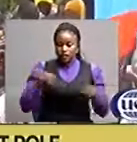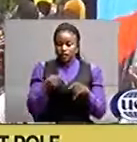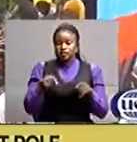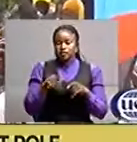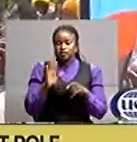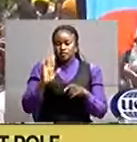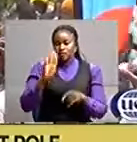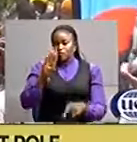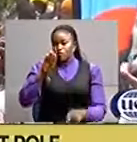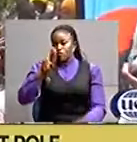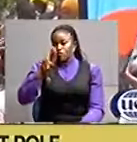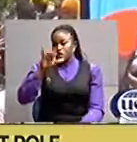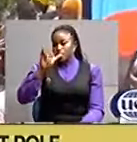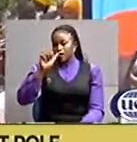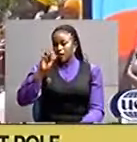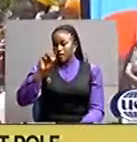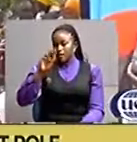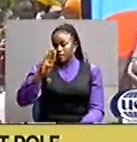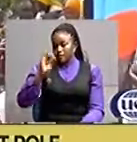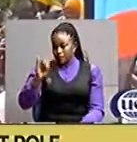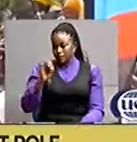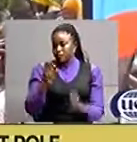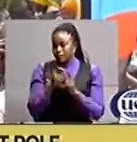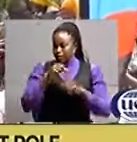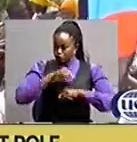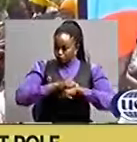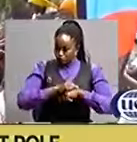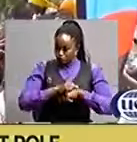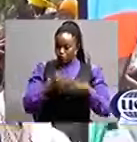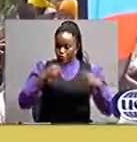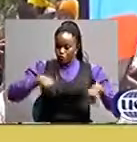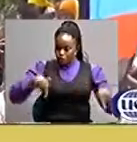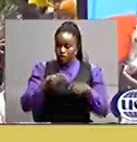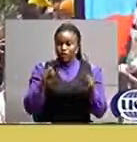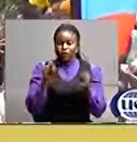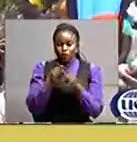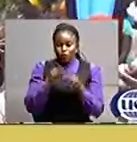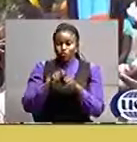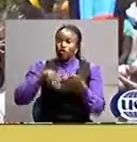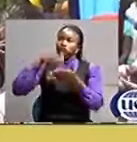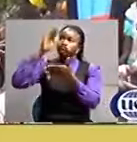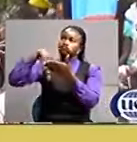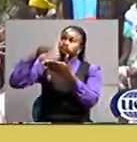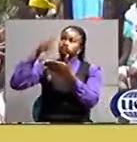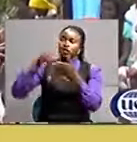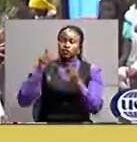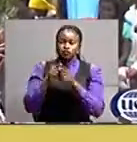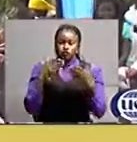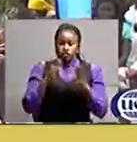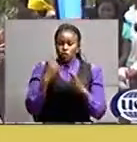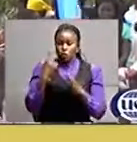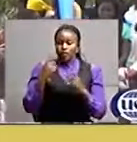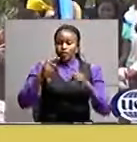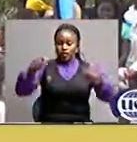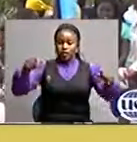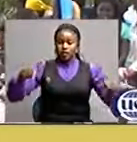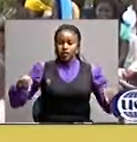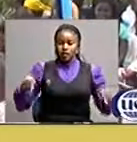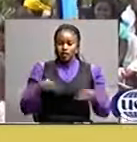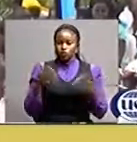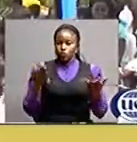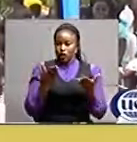renovating and completing one classroom block at